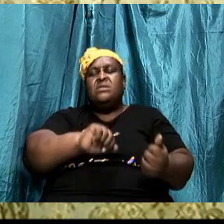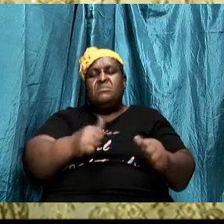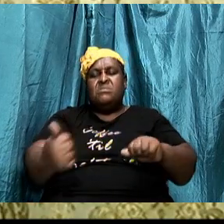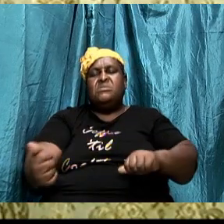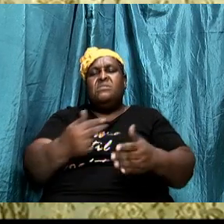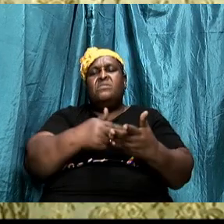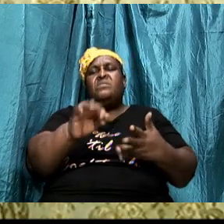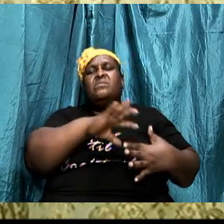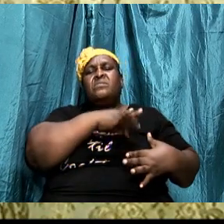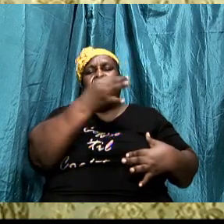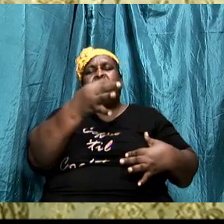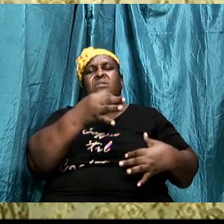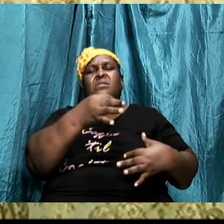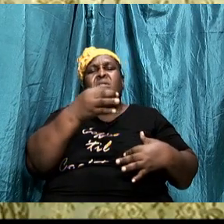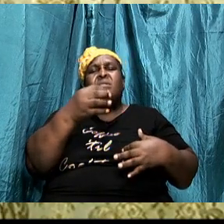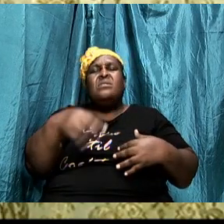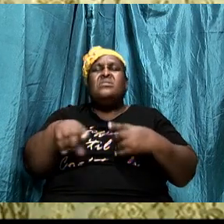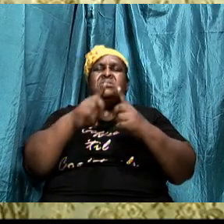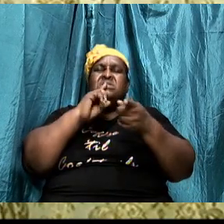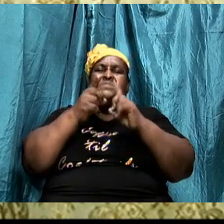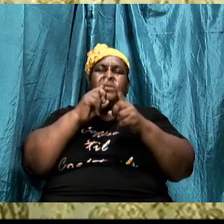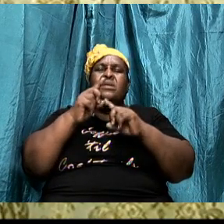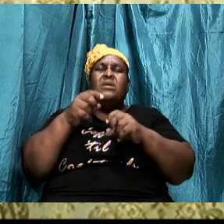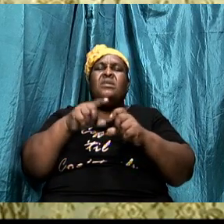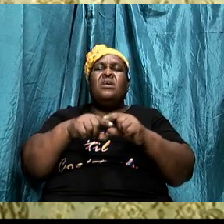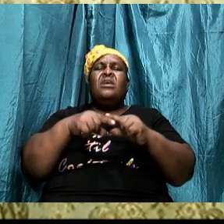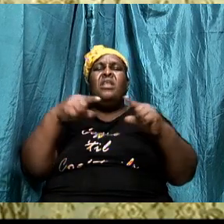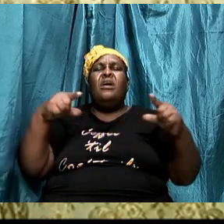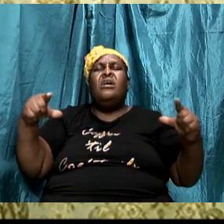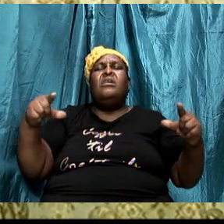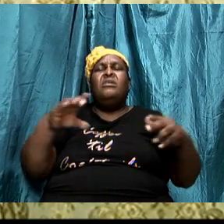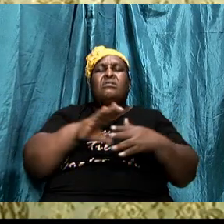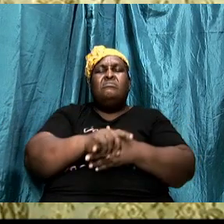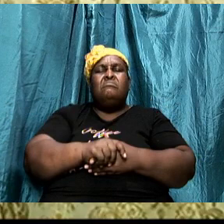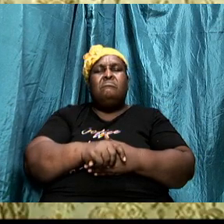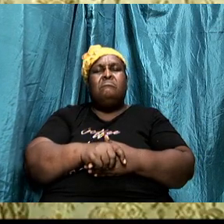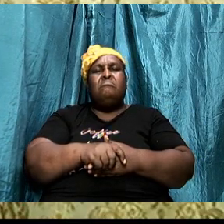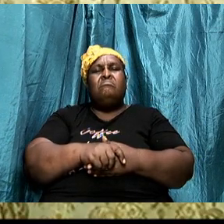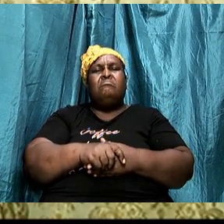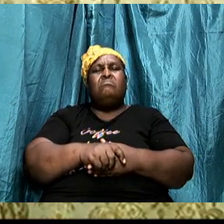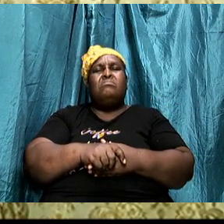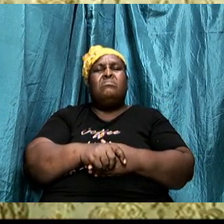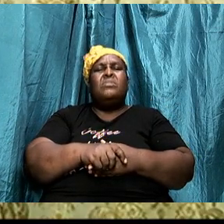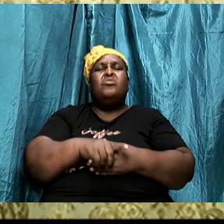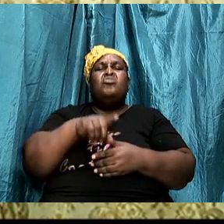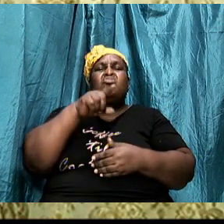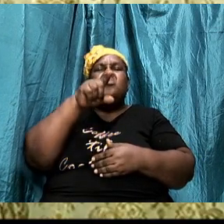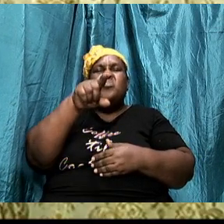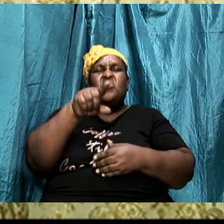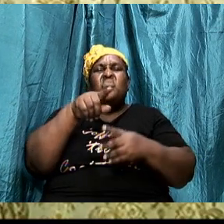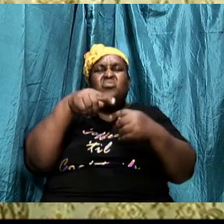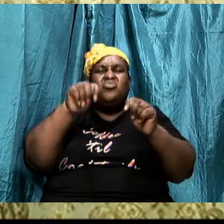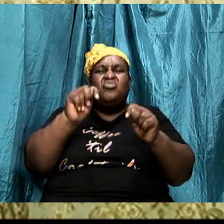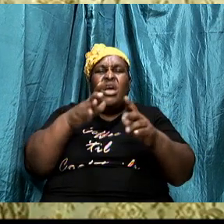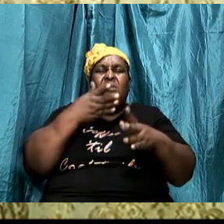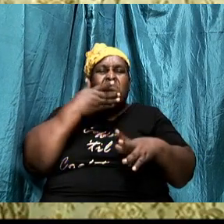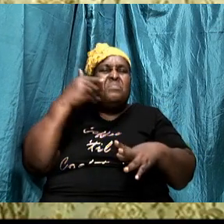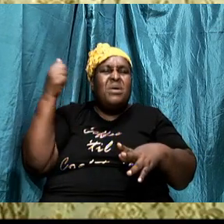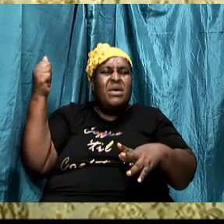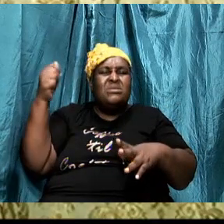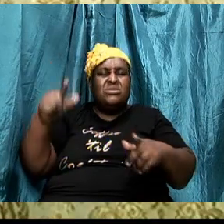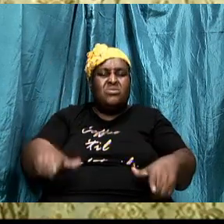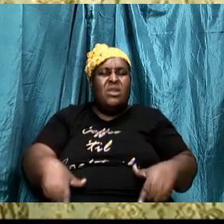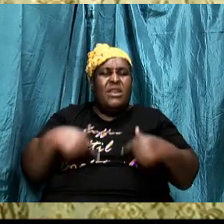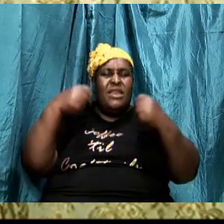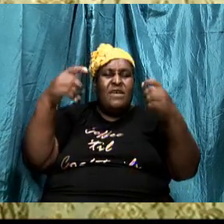of the Holy Ghost with the initial evidence of speaking in an unknown tongues you are trying your best to